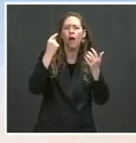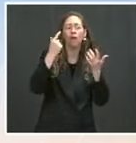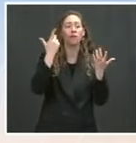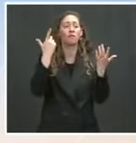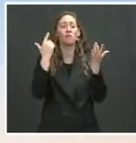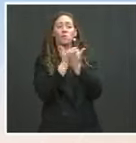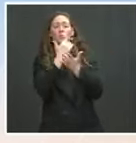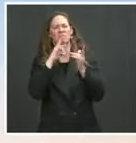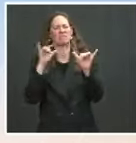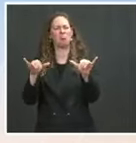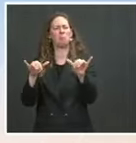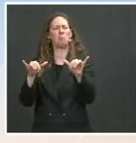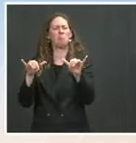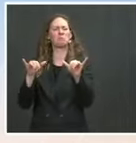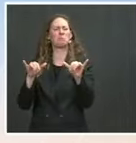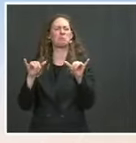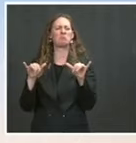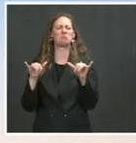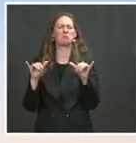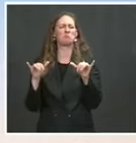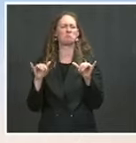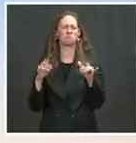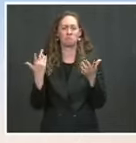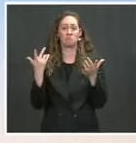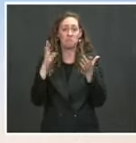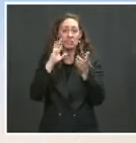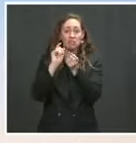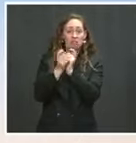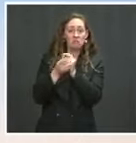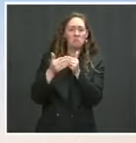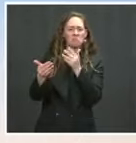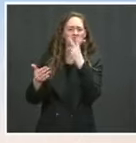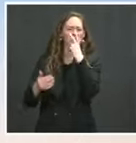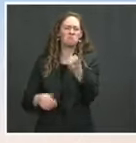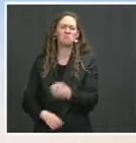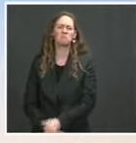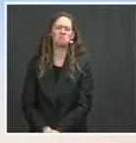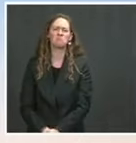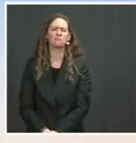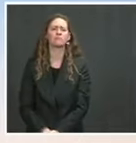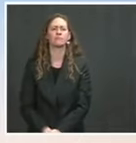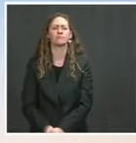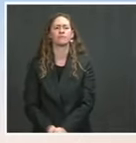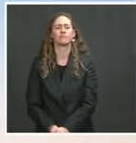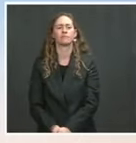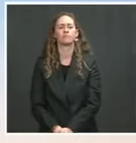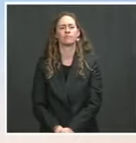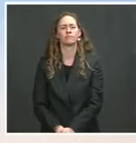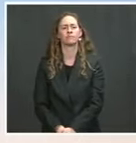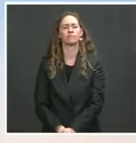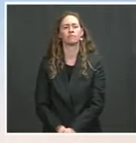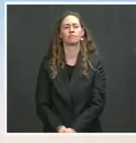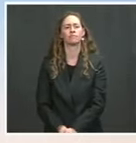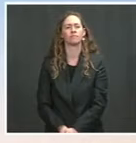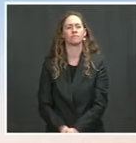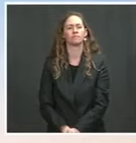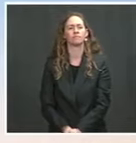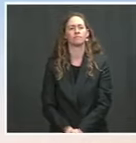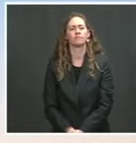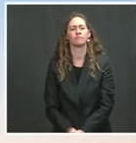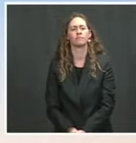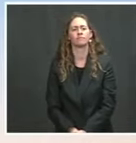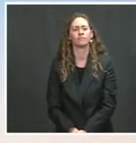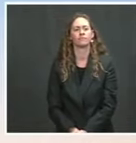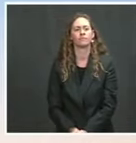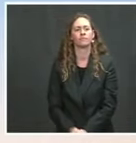approach, and I don't expect it would moving forward. On April 7th, the State Department announced that it unlocked $75 million in economic